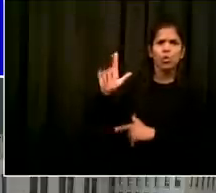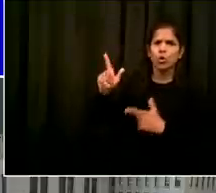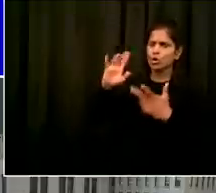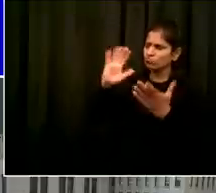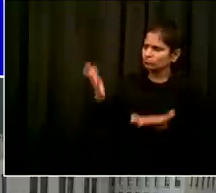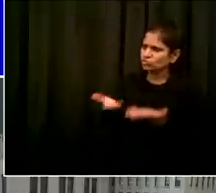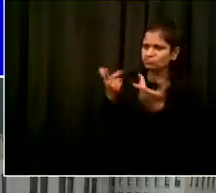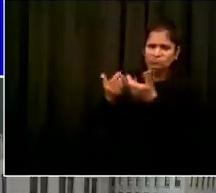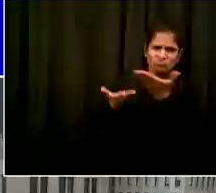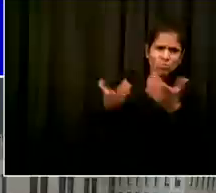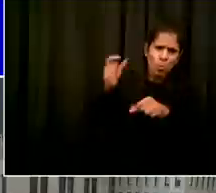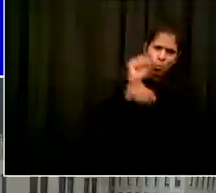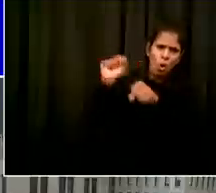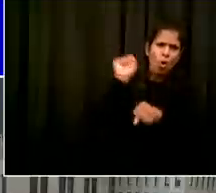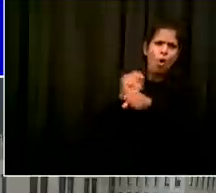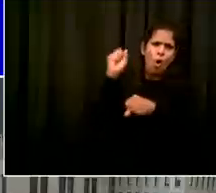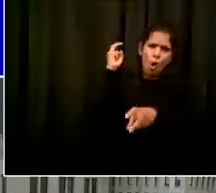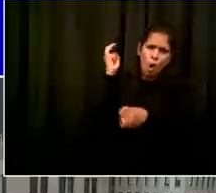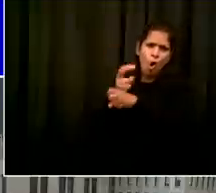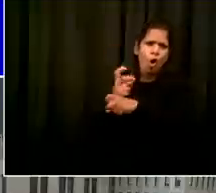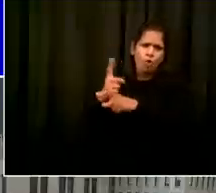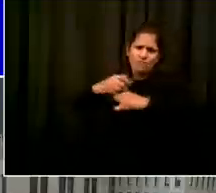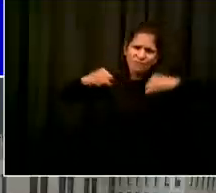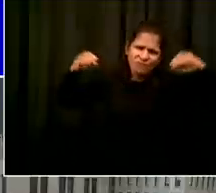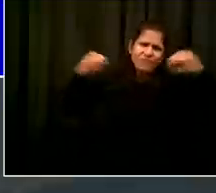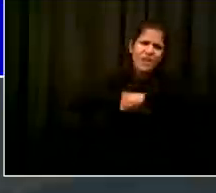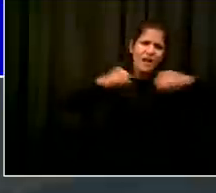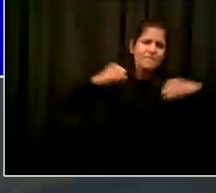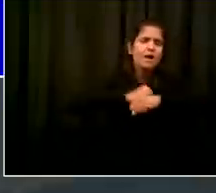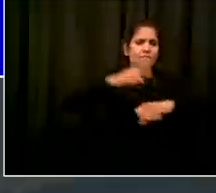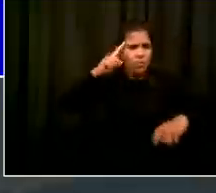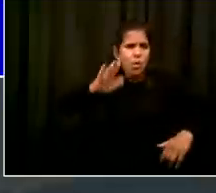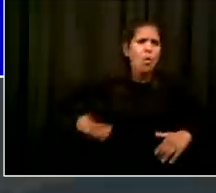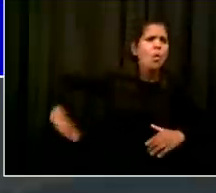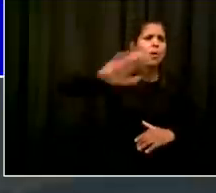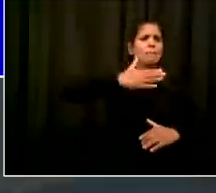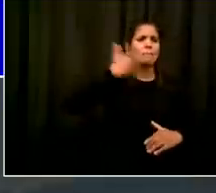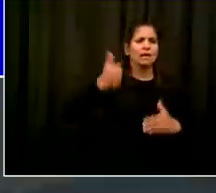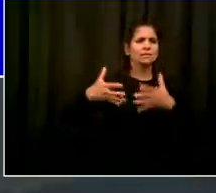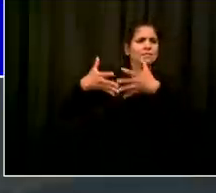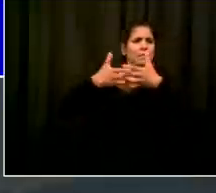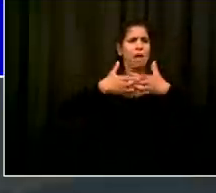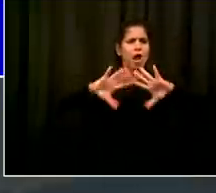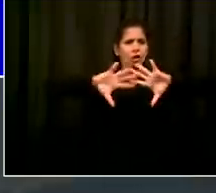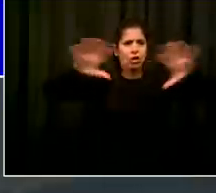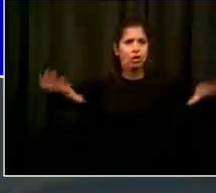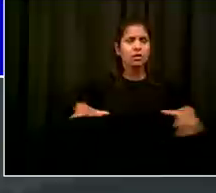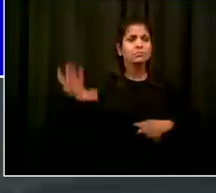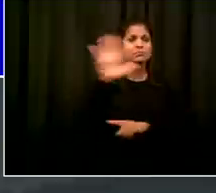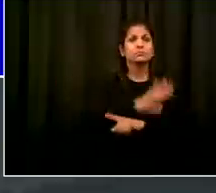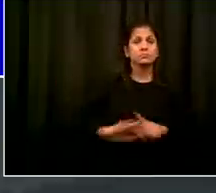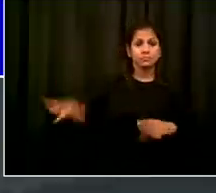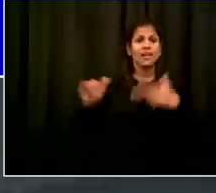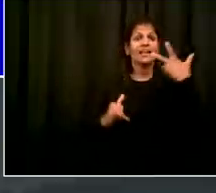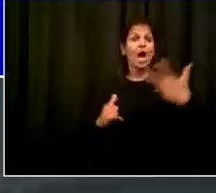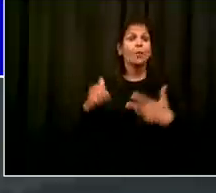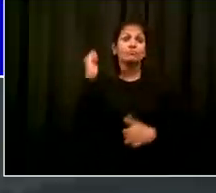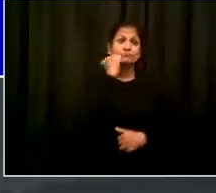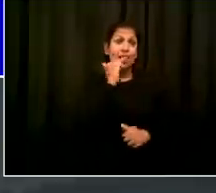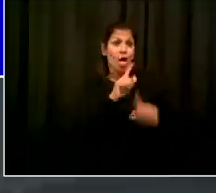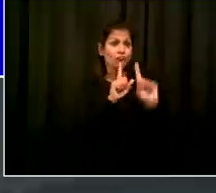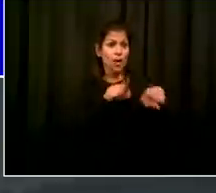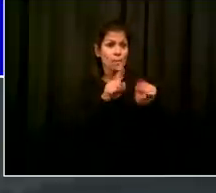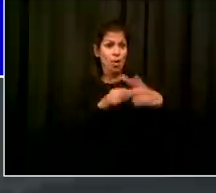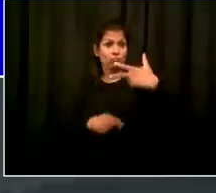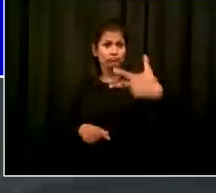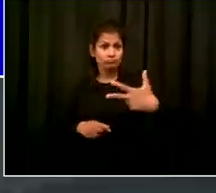nation now let's do our indicators number one daily number of people admitted to New York City hospitals for